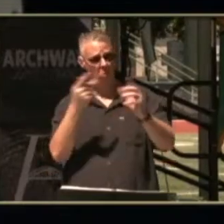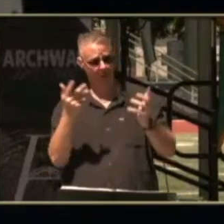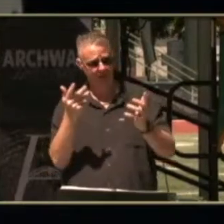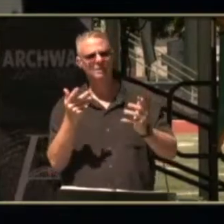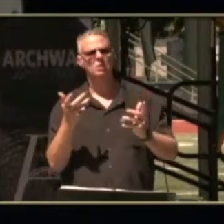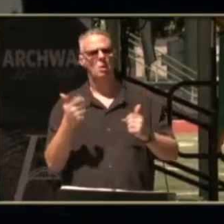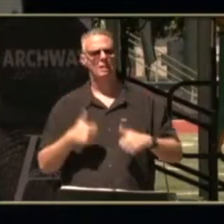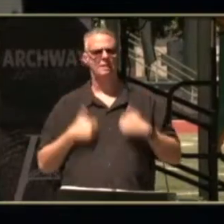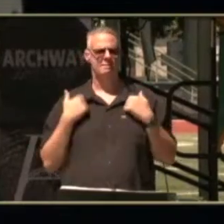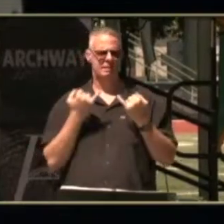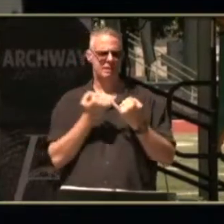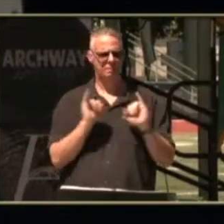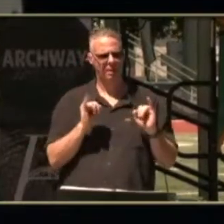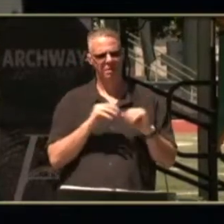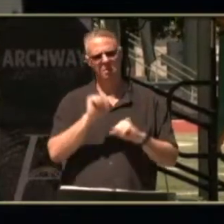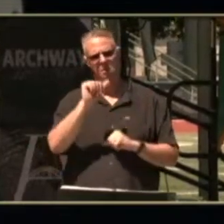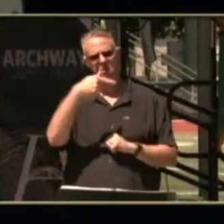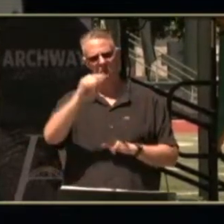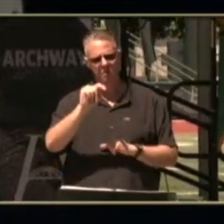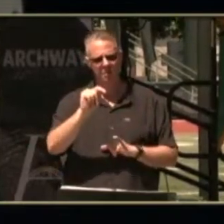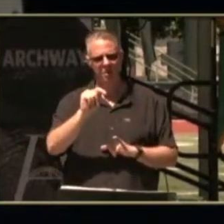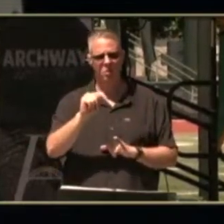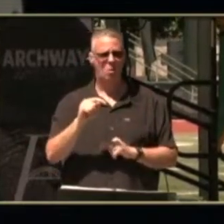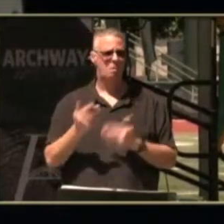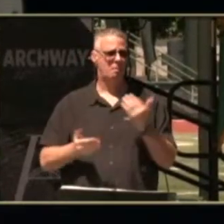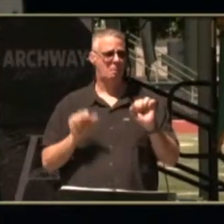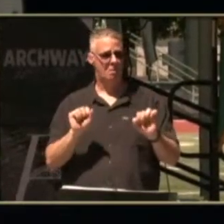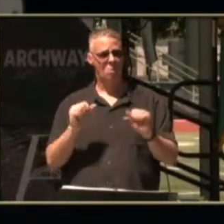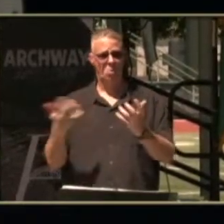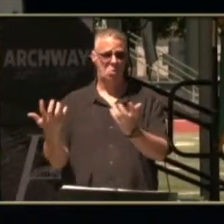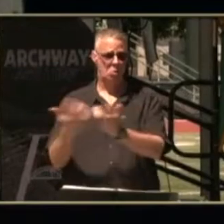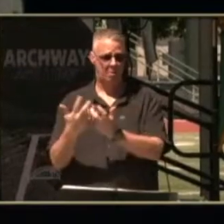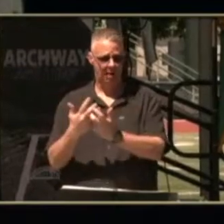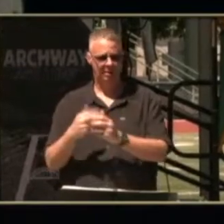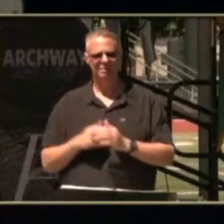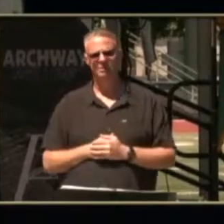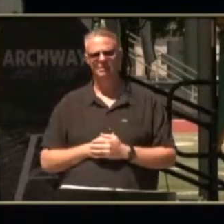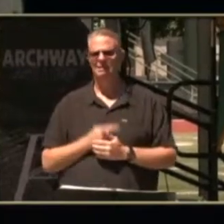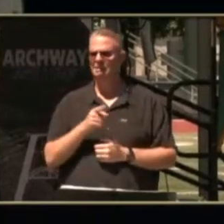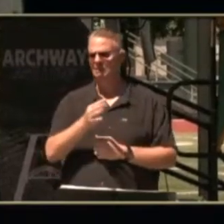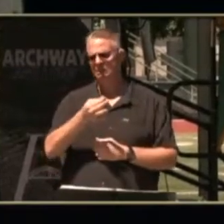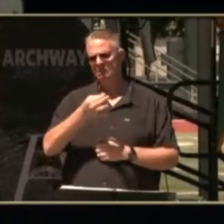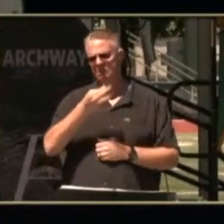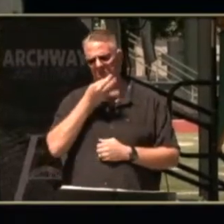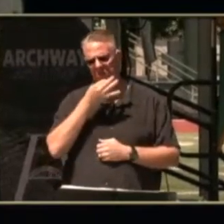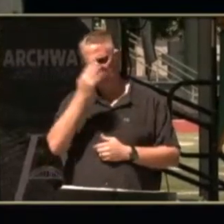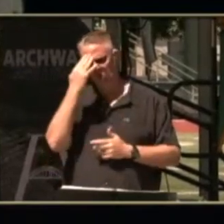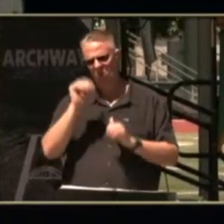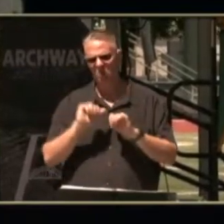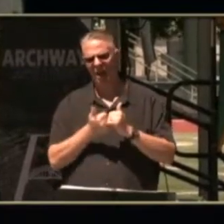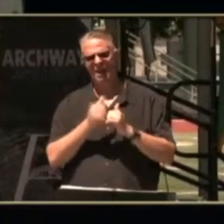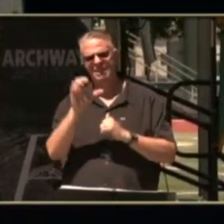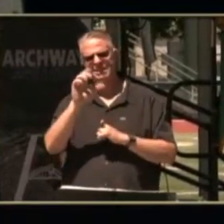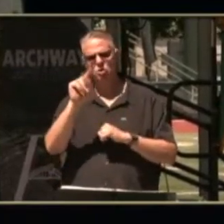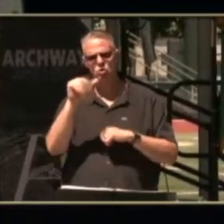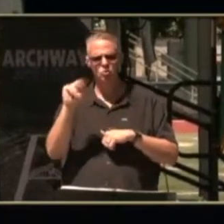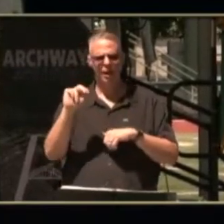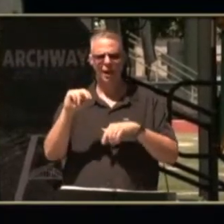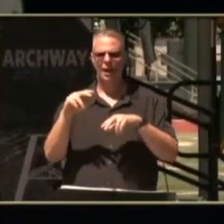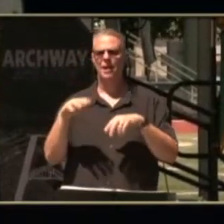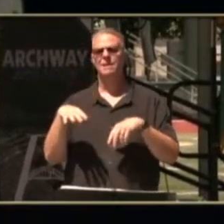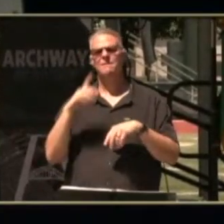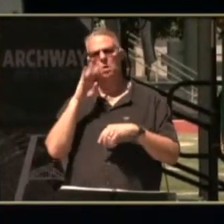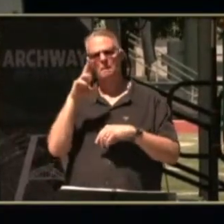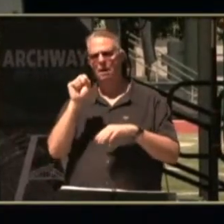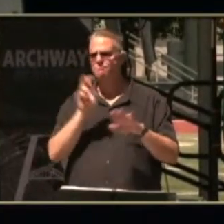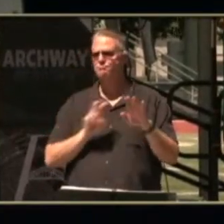to live independently in an apartment with me with a roommate chris expertly navigates our community on c-tran uh